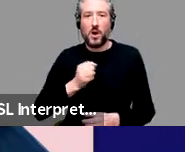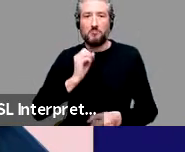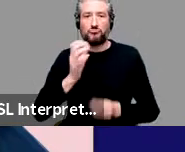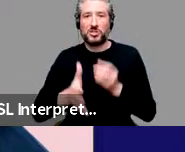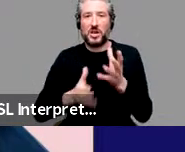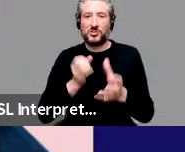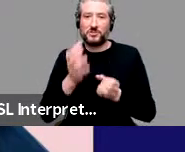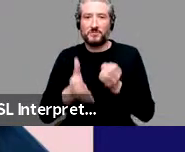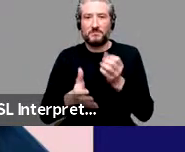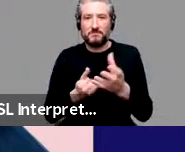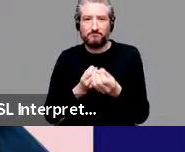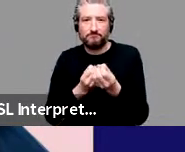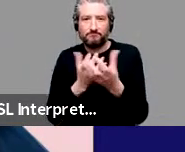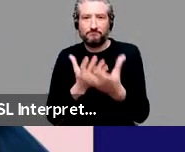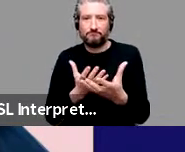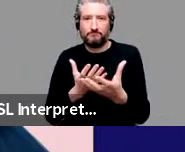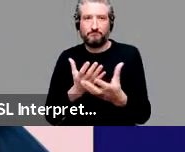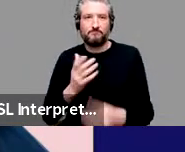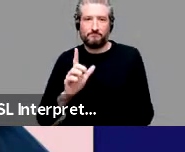Uh,